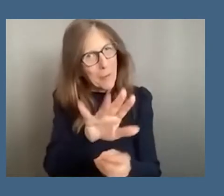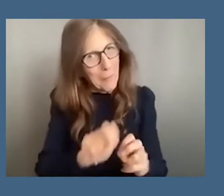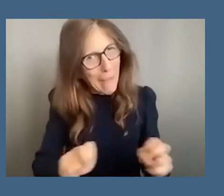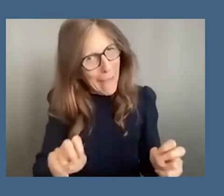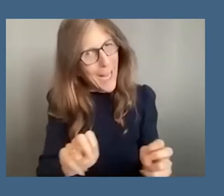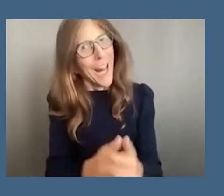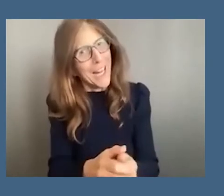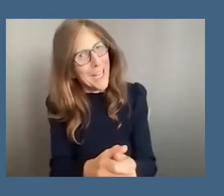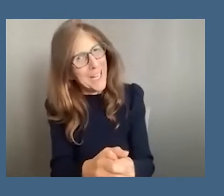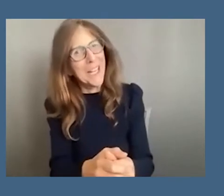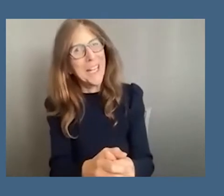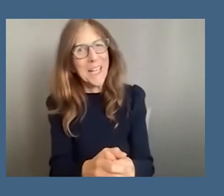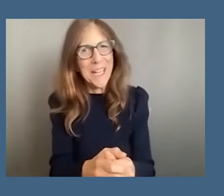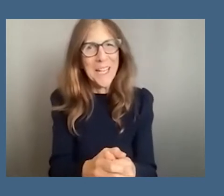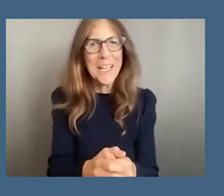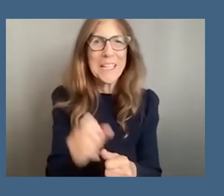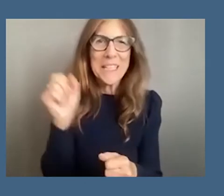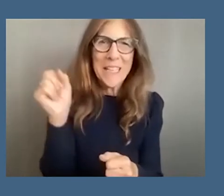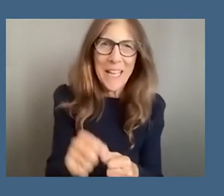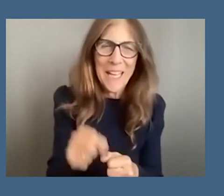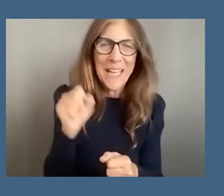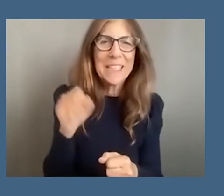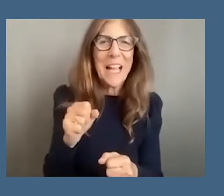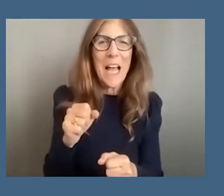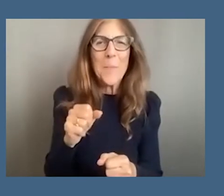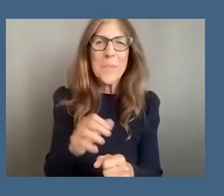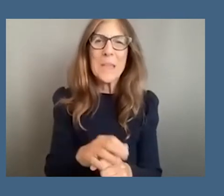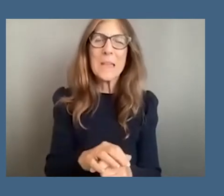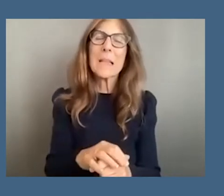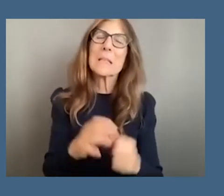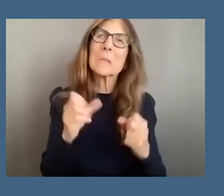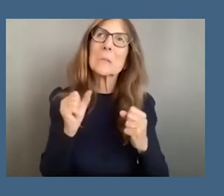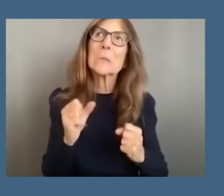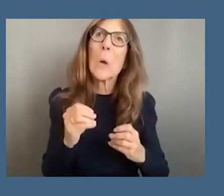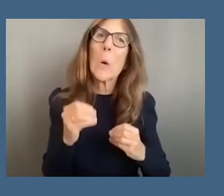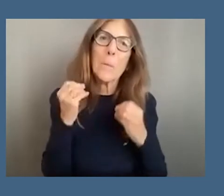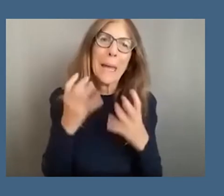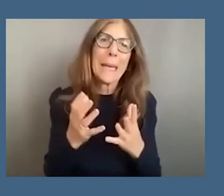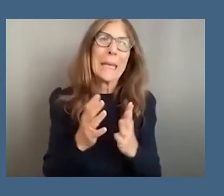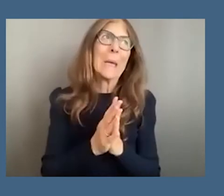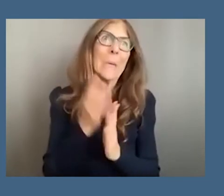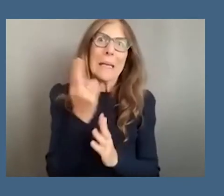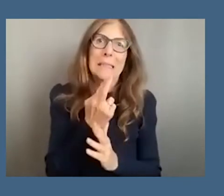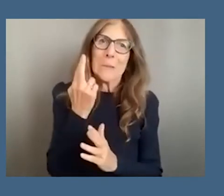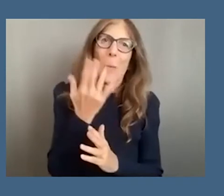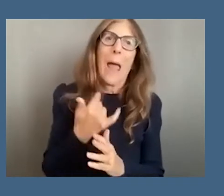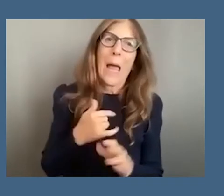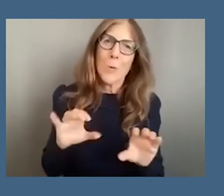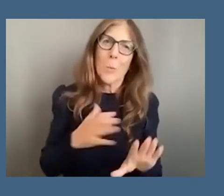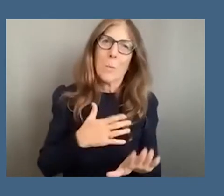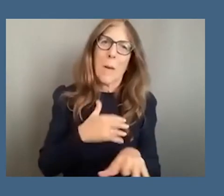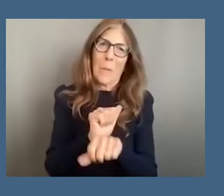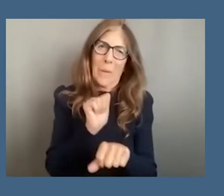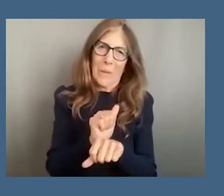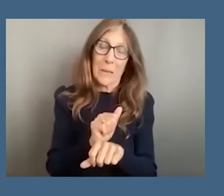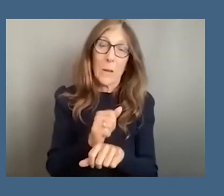yeah uh there there there are so many um reasons why i do this work and one